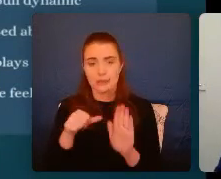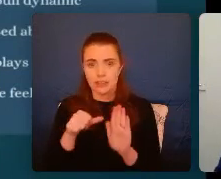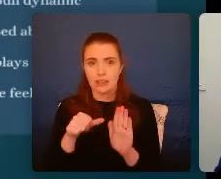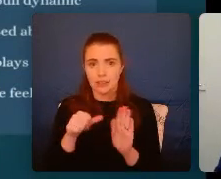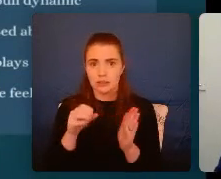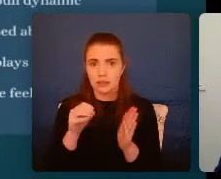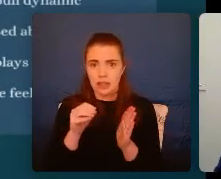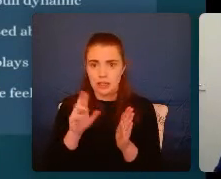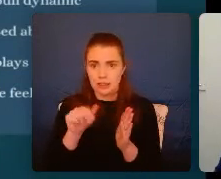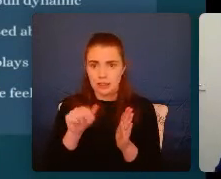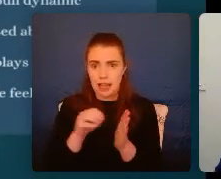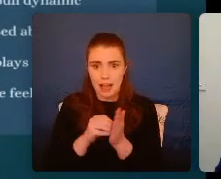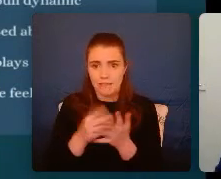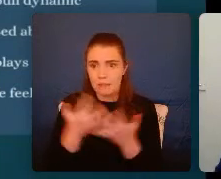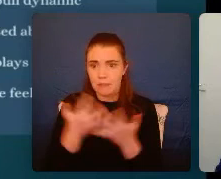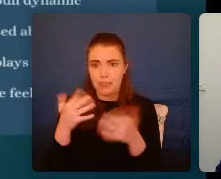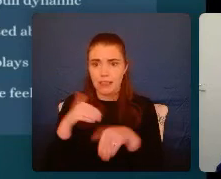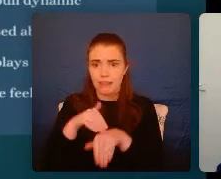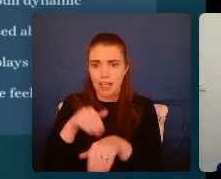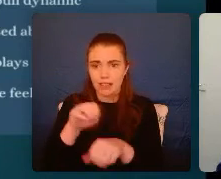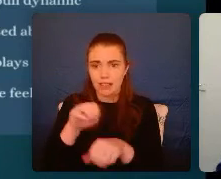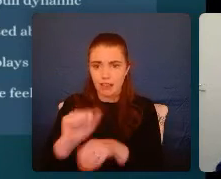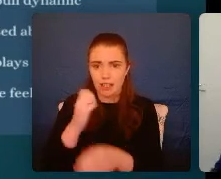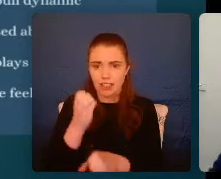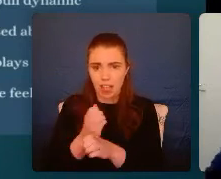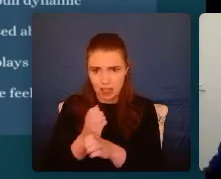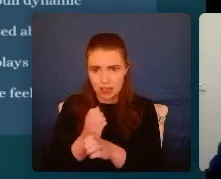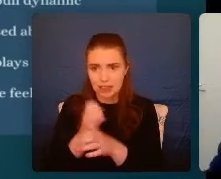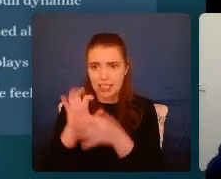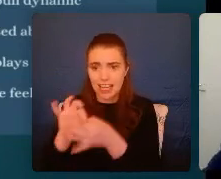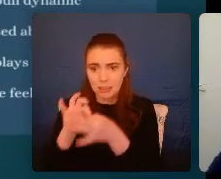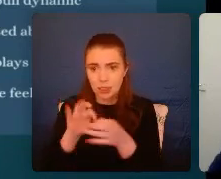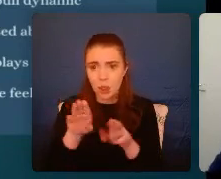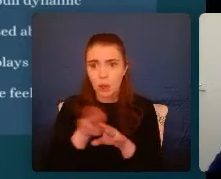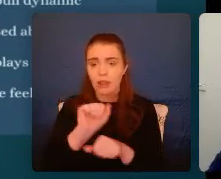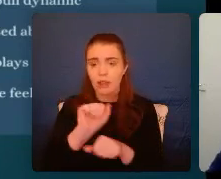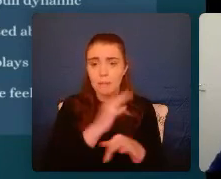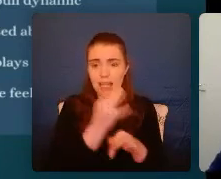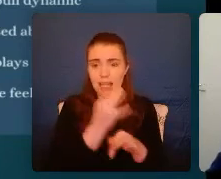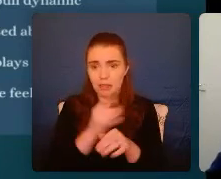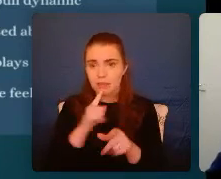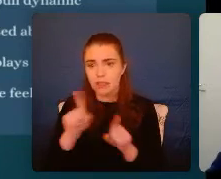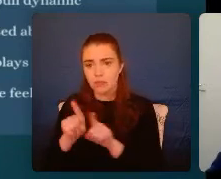effect on the child's attachment style, not just with their parent, but the attachments that they will form with their peers and with others later in life.